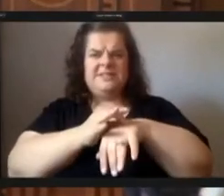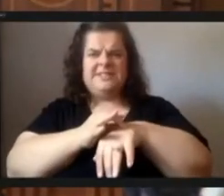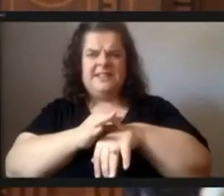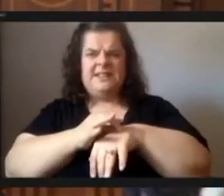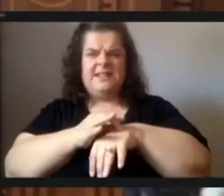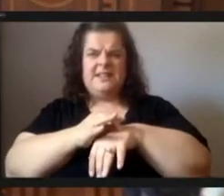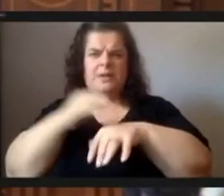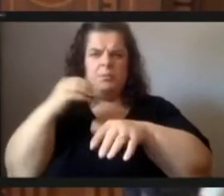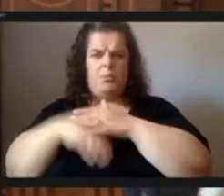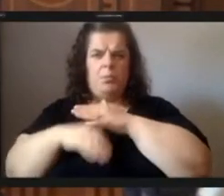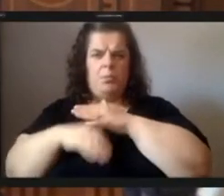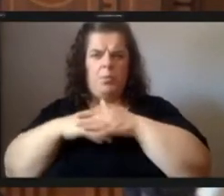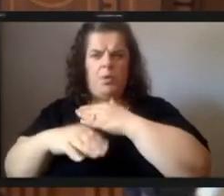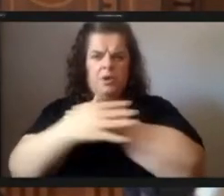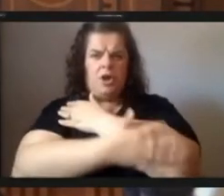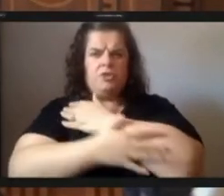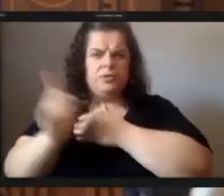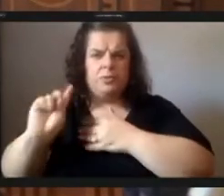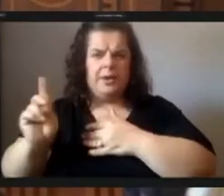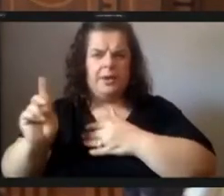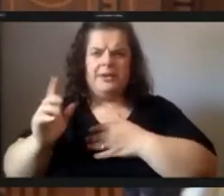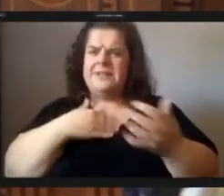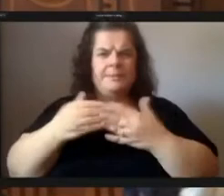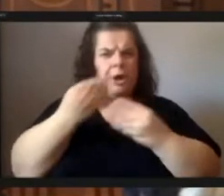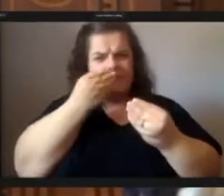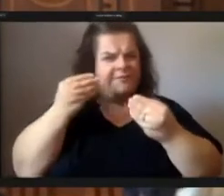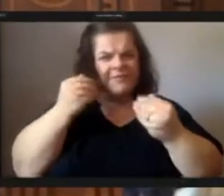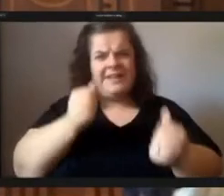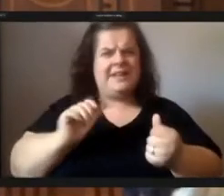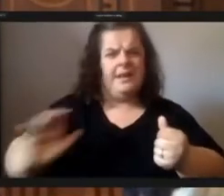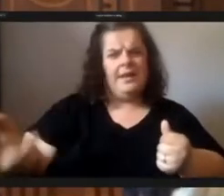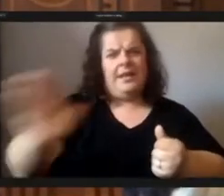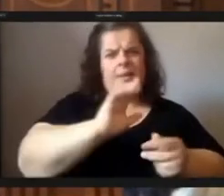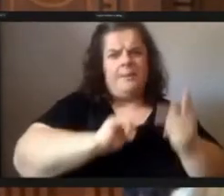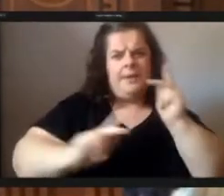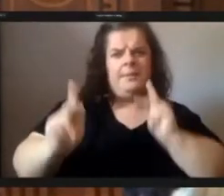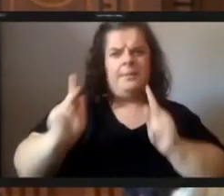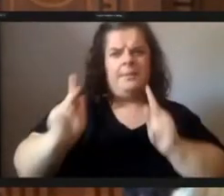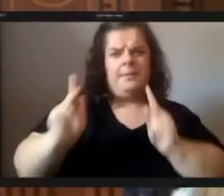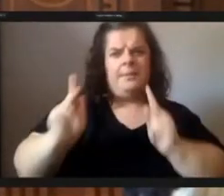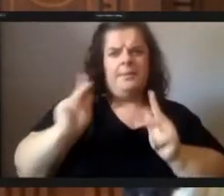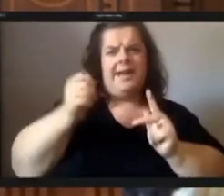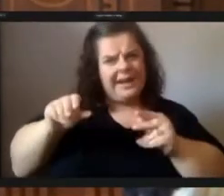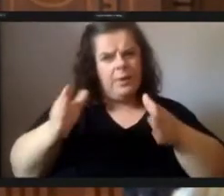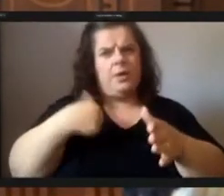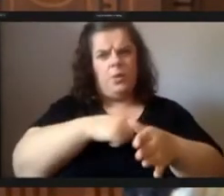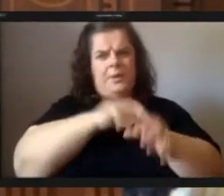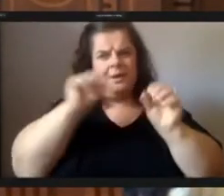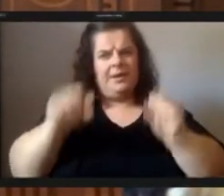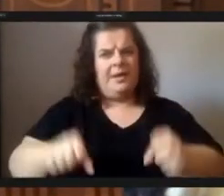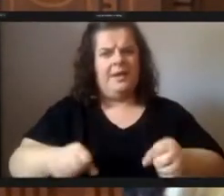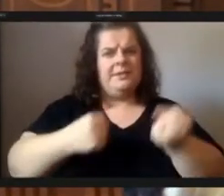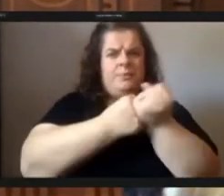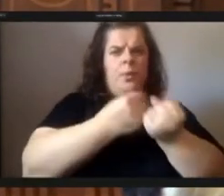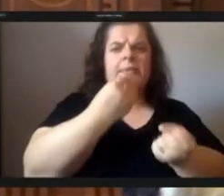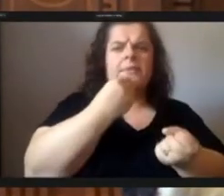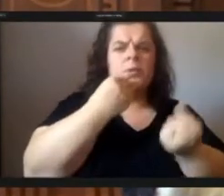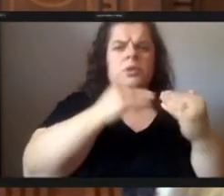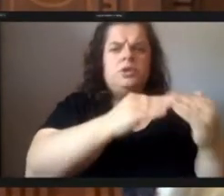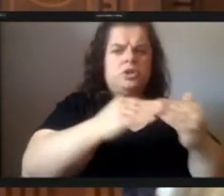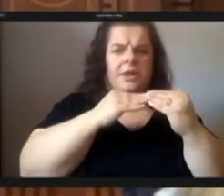let's feed the people and let's do so any way we can support the food justice uh